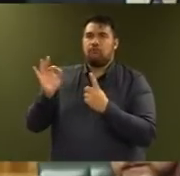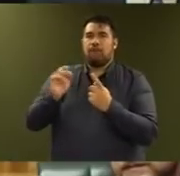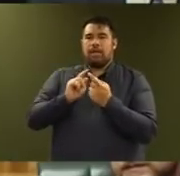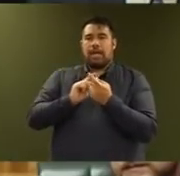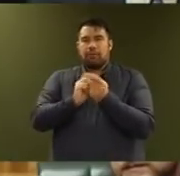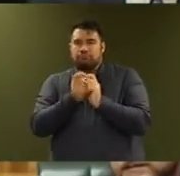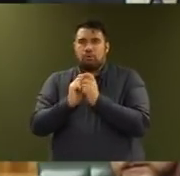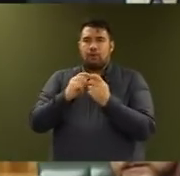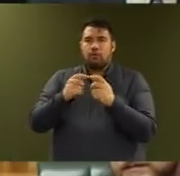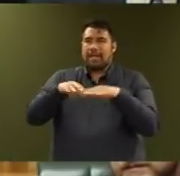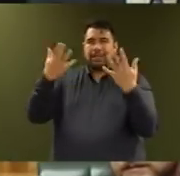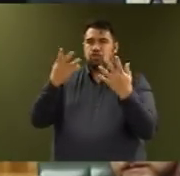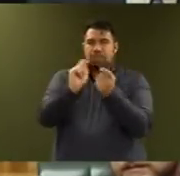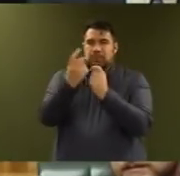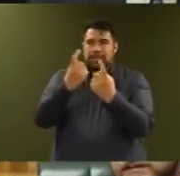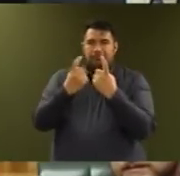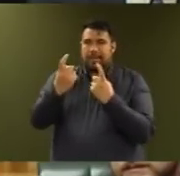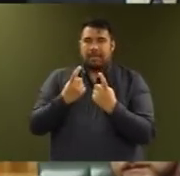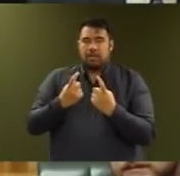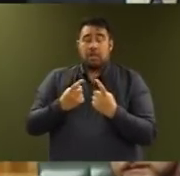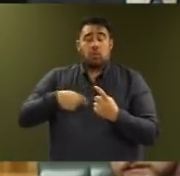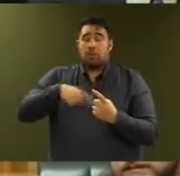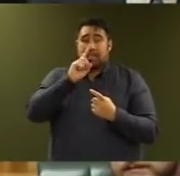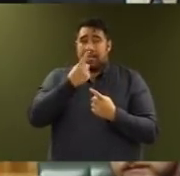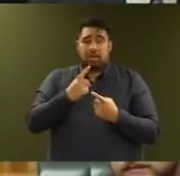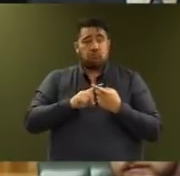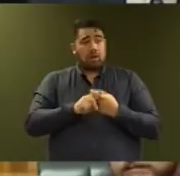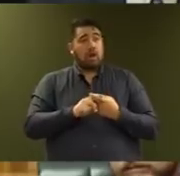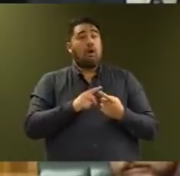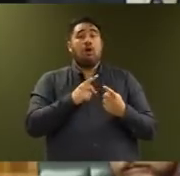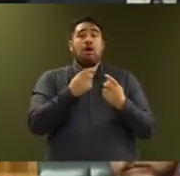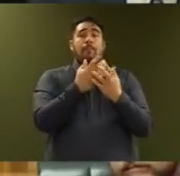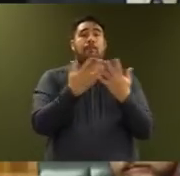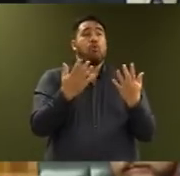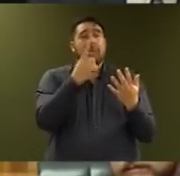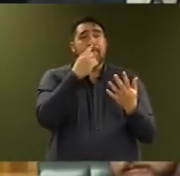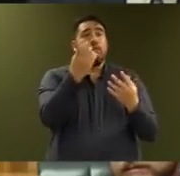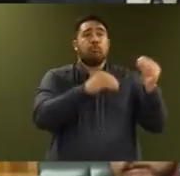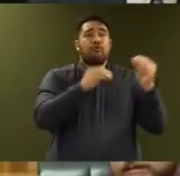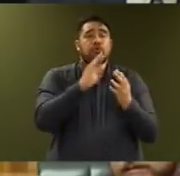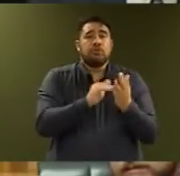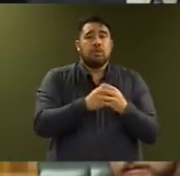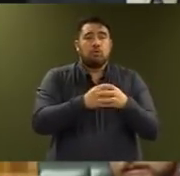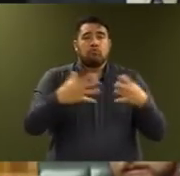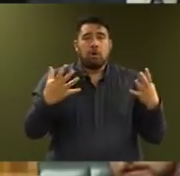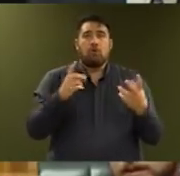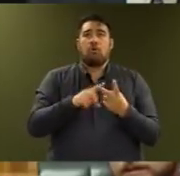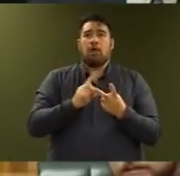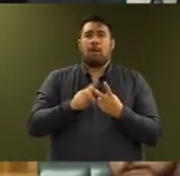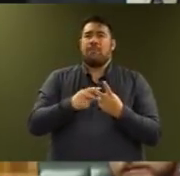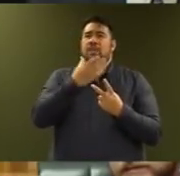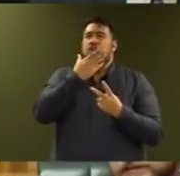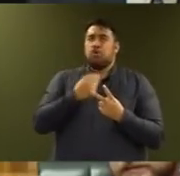cannot continue to rely on merely increasing our population, exporting raw commodities and an overheated housing